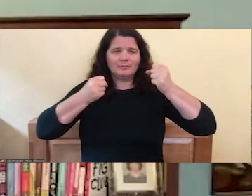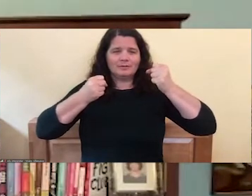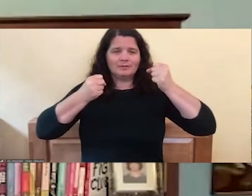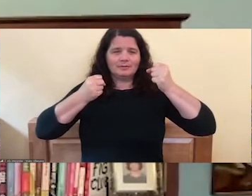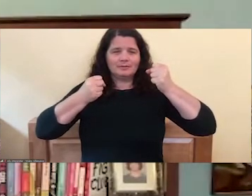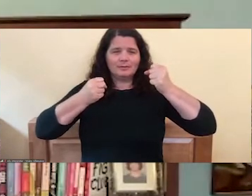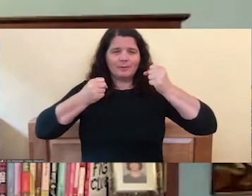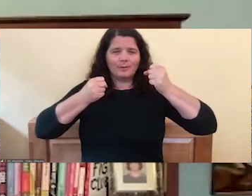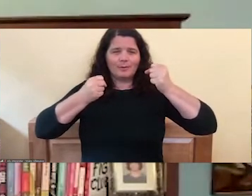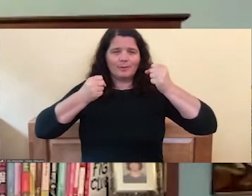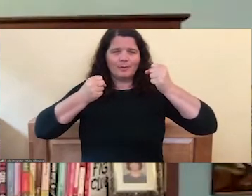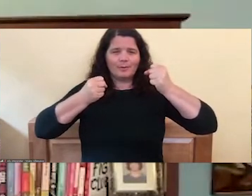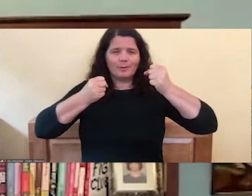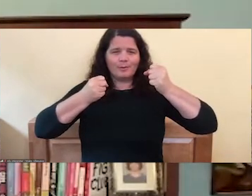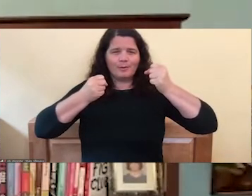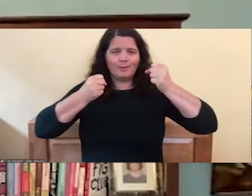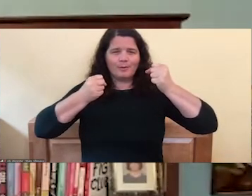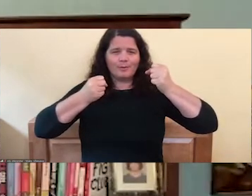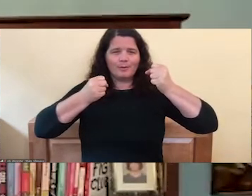Hold it.